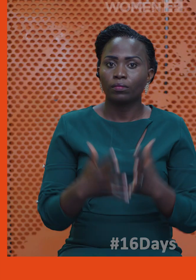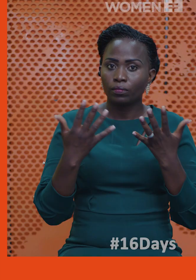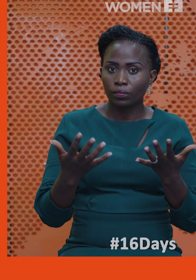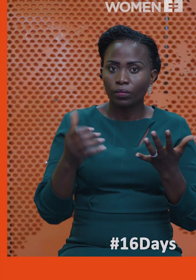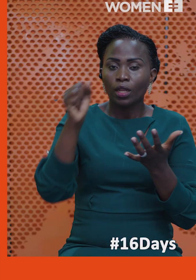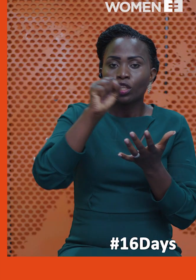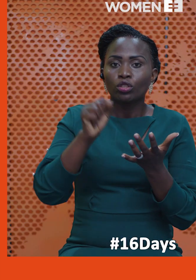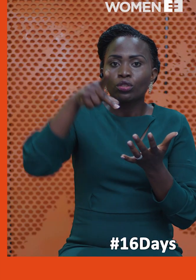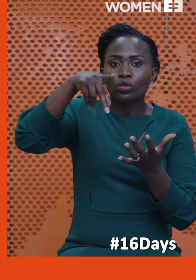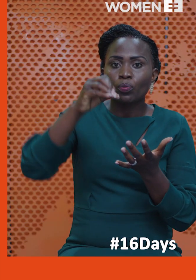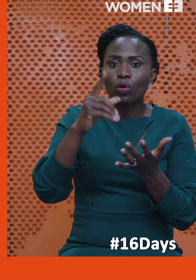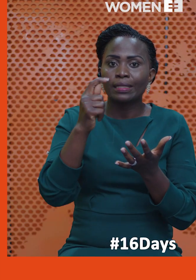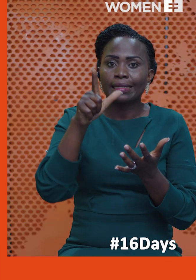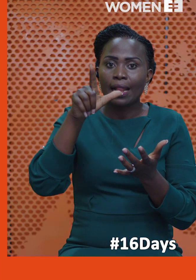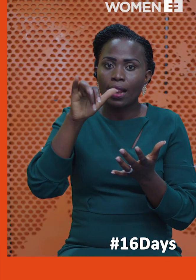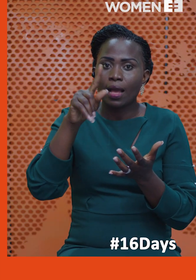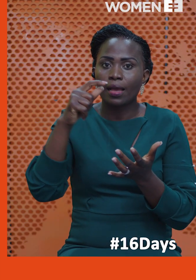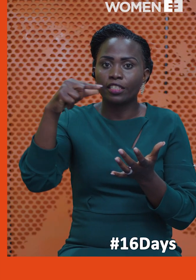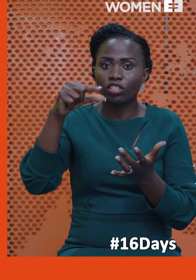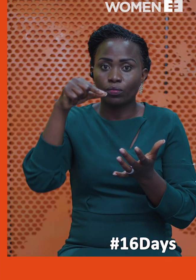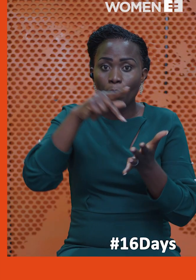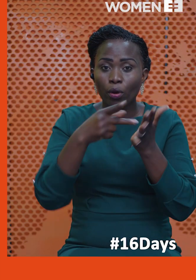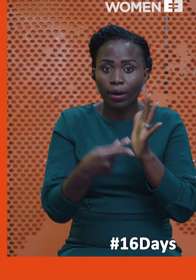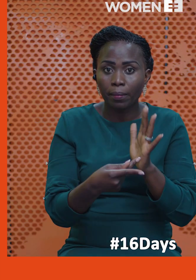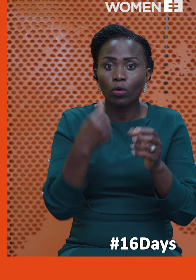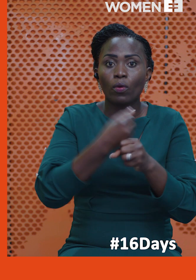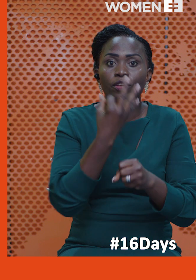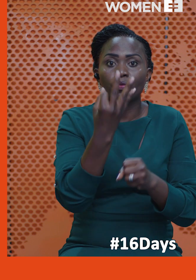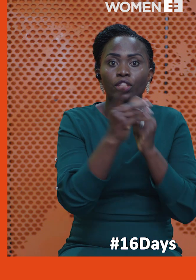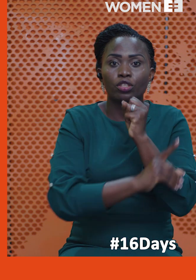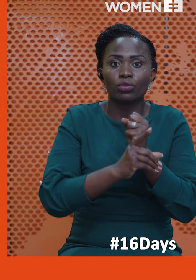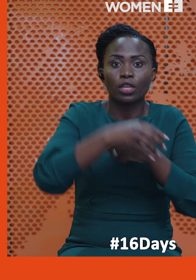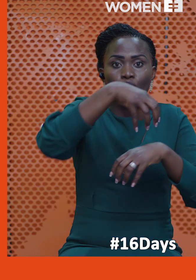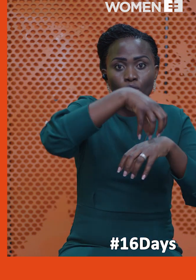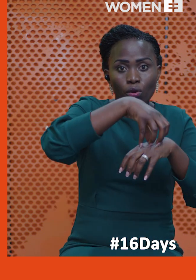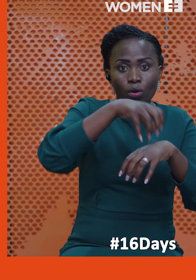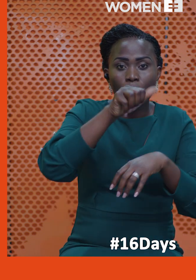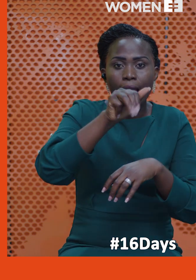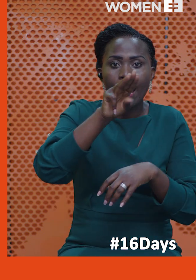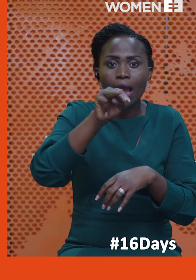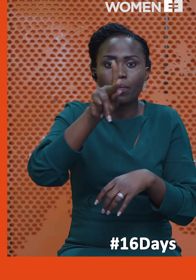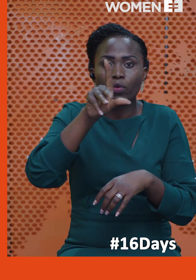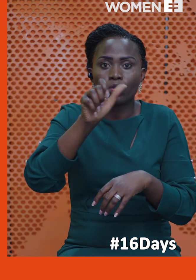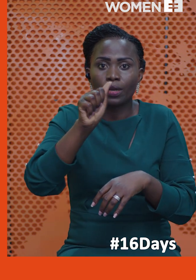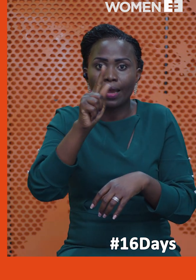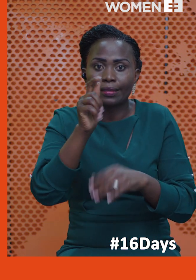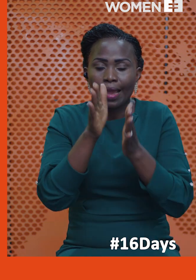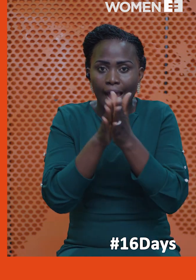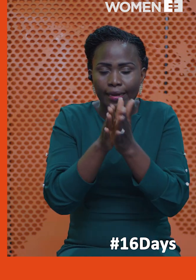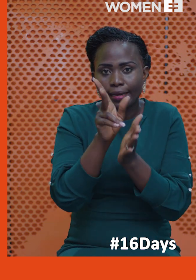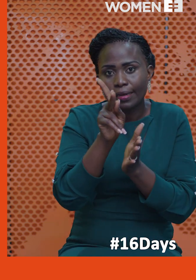On the Spotlight Initiative, we work in three districts. We are in Tororo, Amodat and